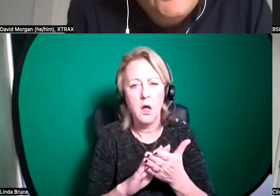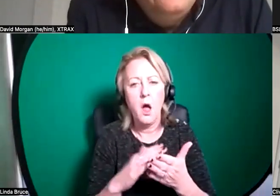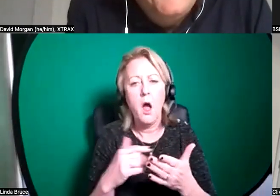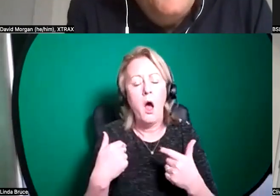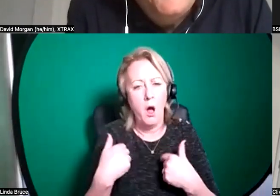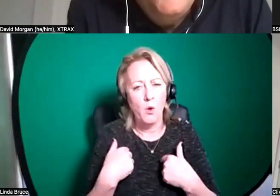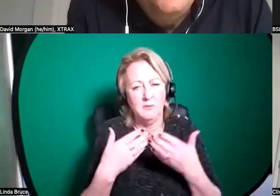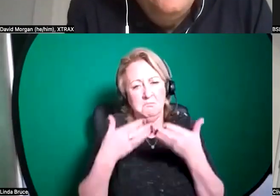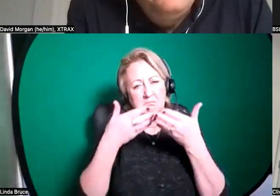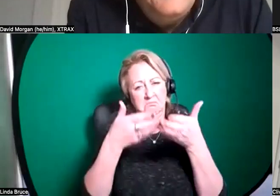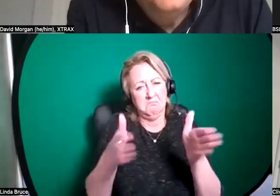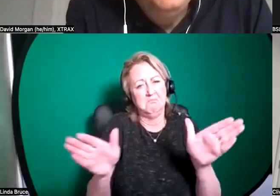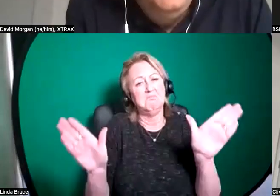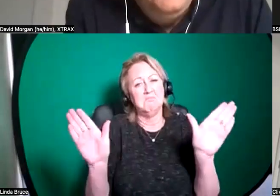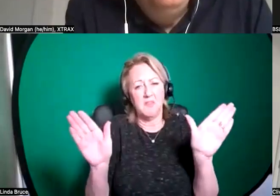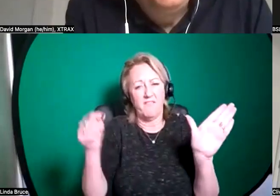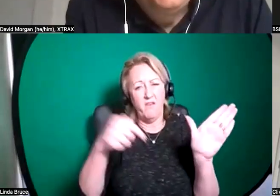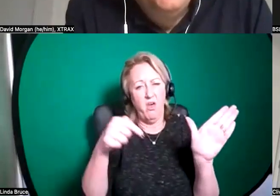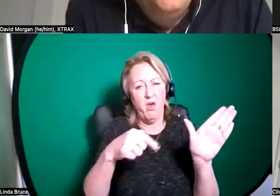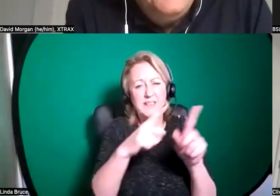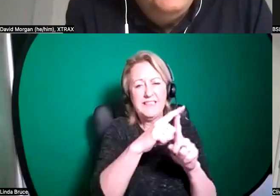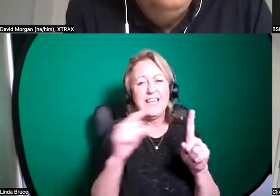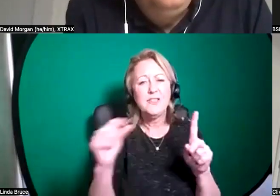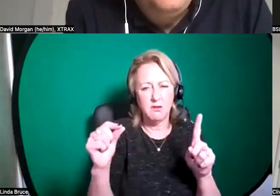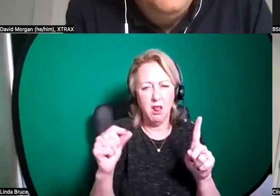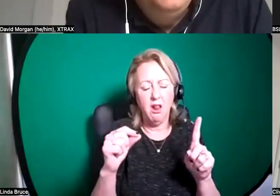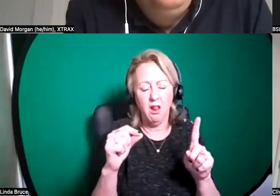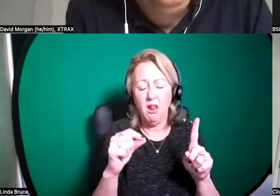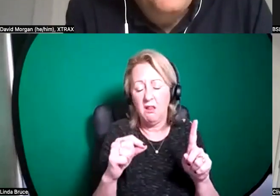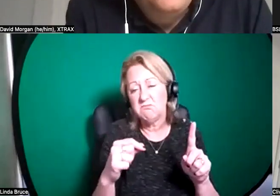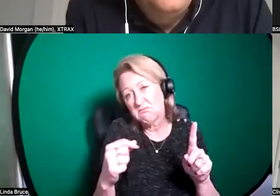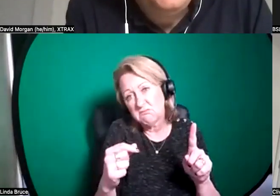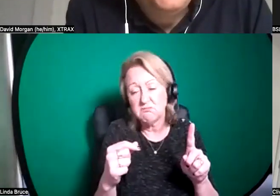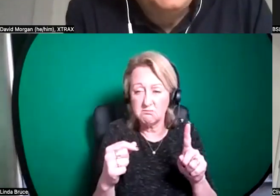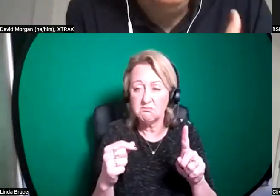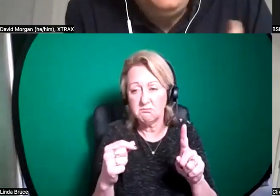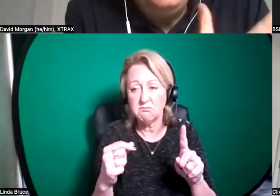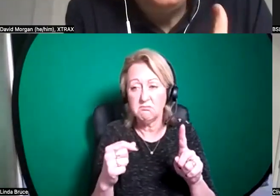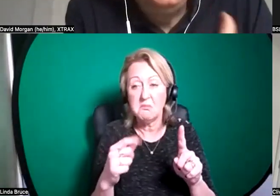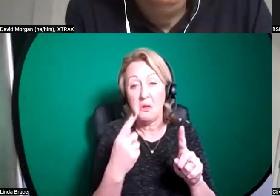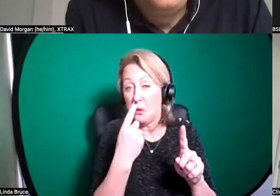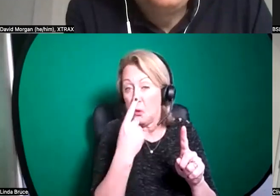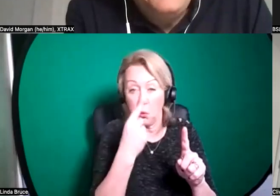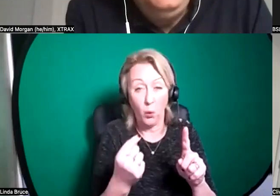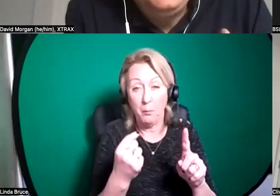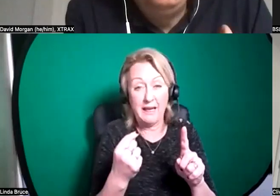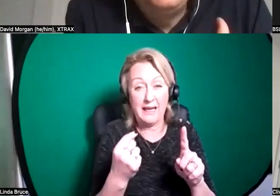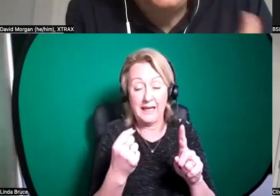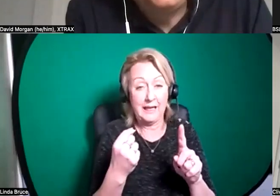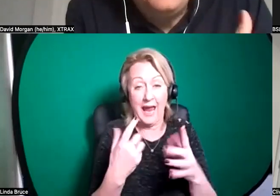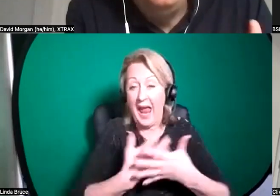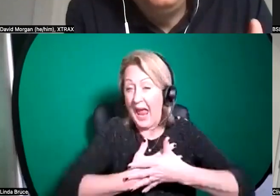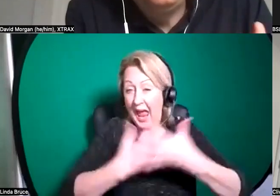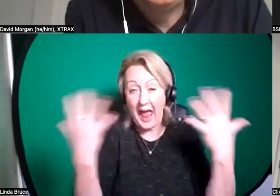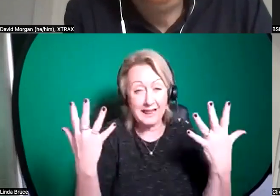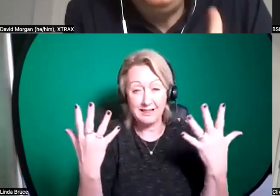broad sort of interpretation of that um so if um so that could be anything that involves any kind of